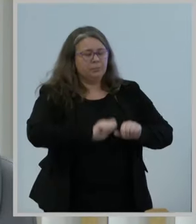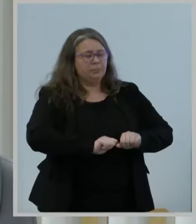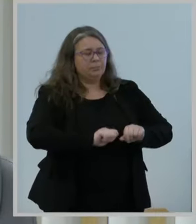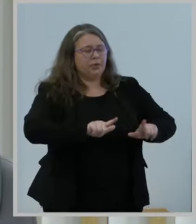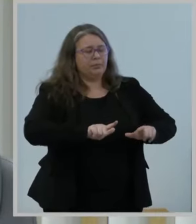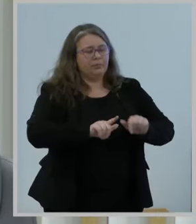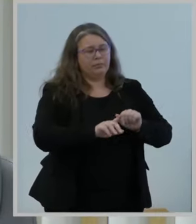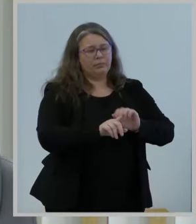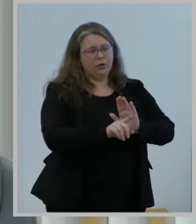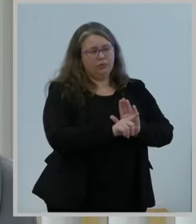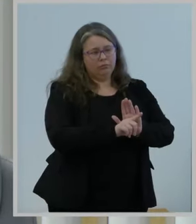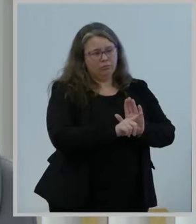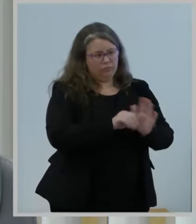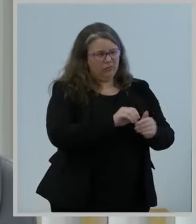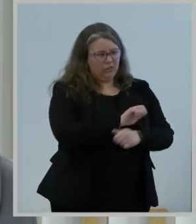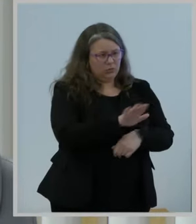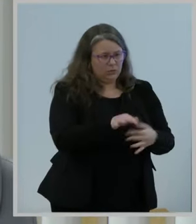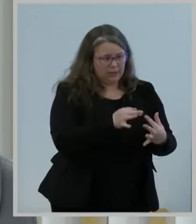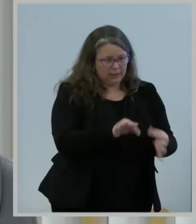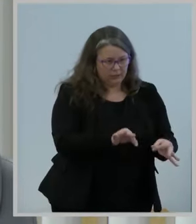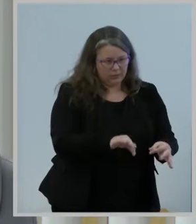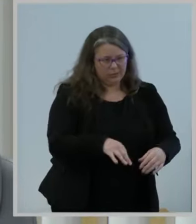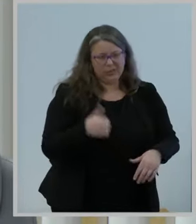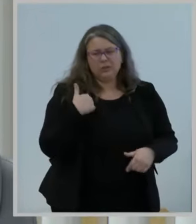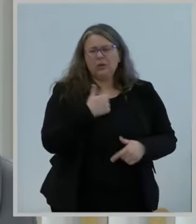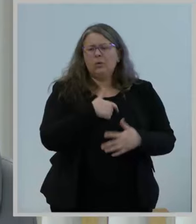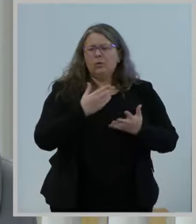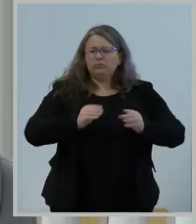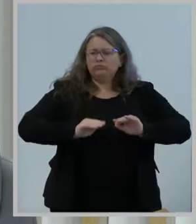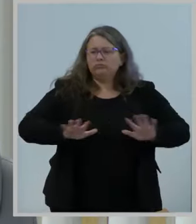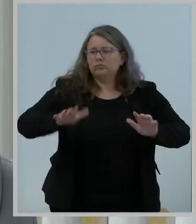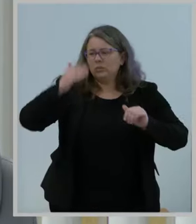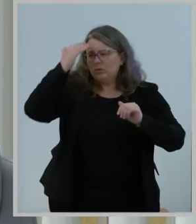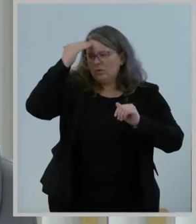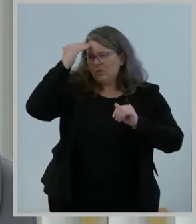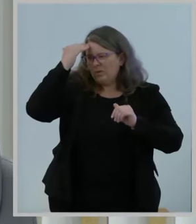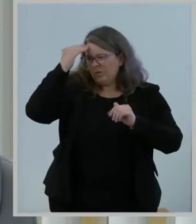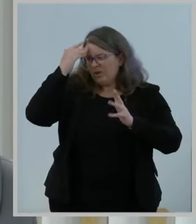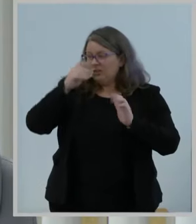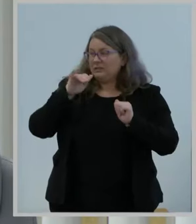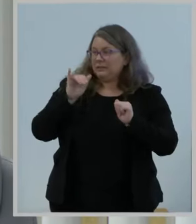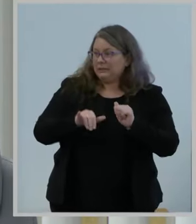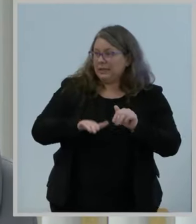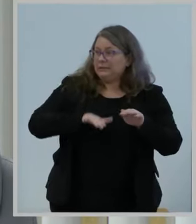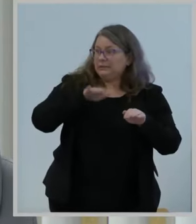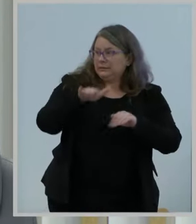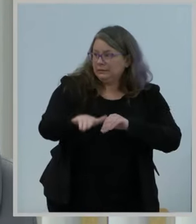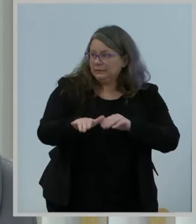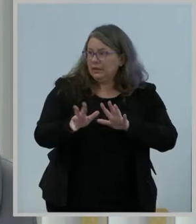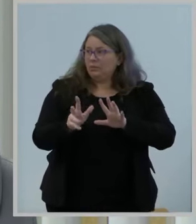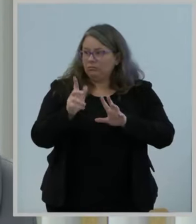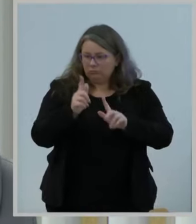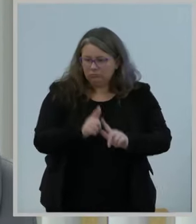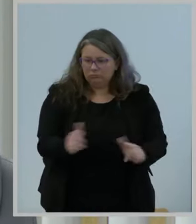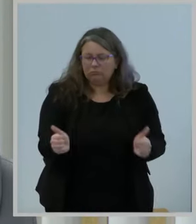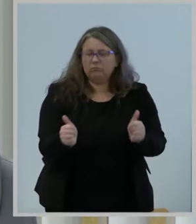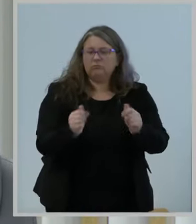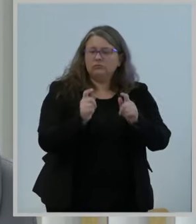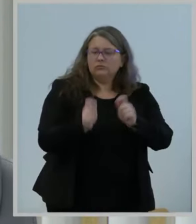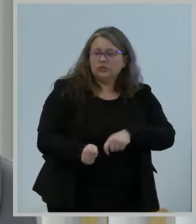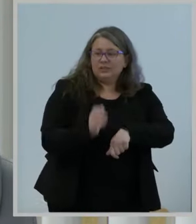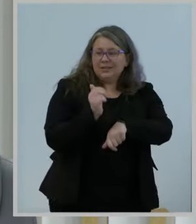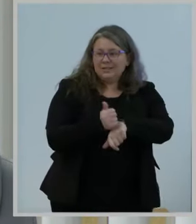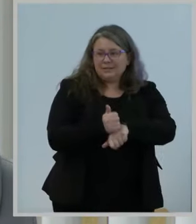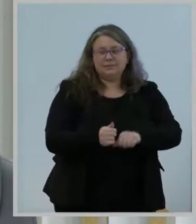about this critical step and ask the Public Safety and Homeland Security Bureau to seek public comment on strategies for such